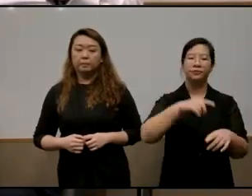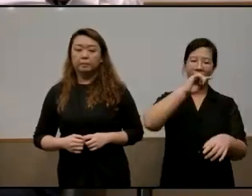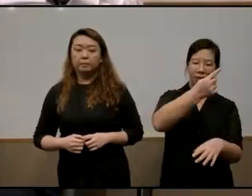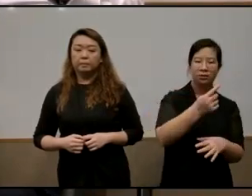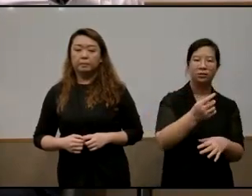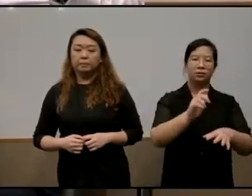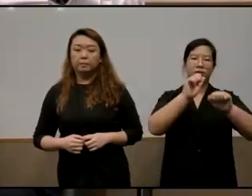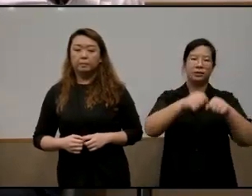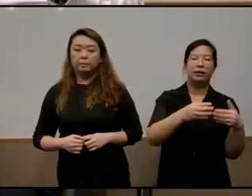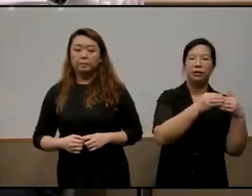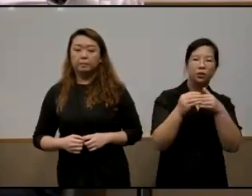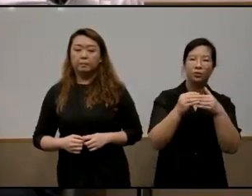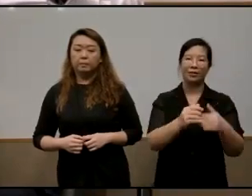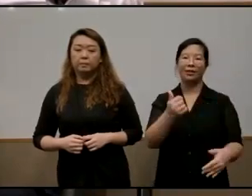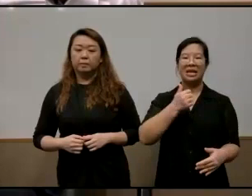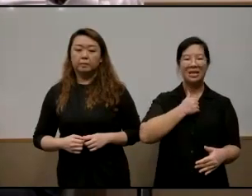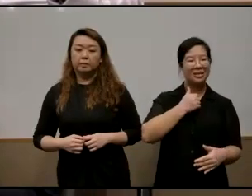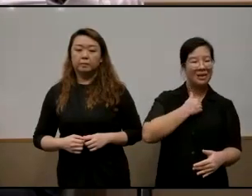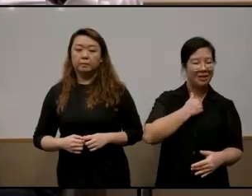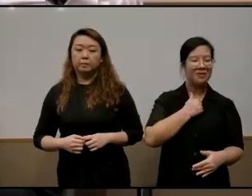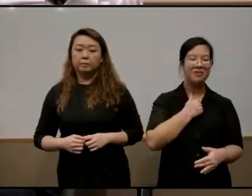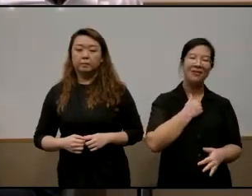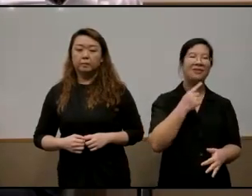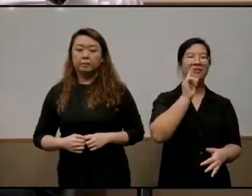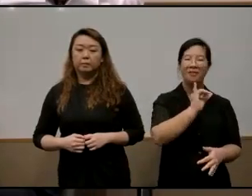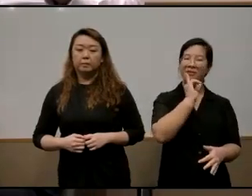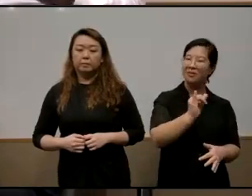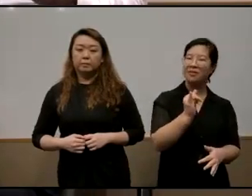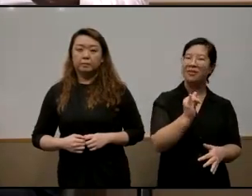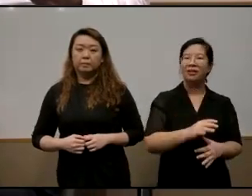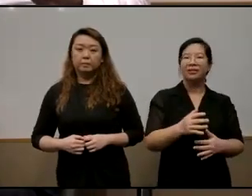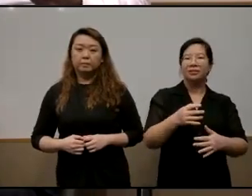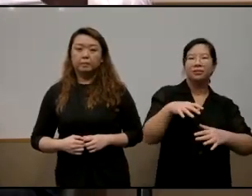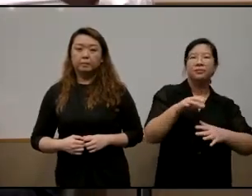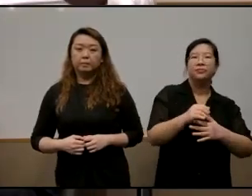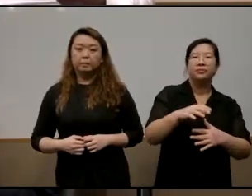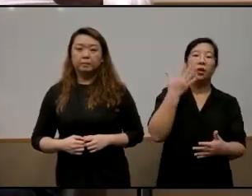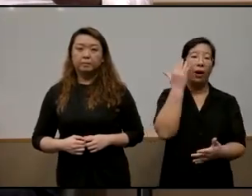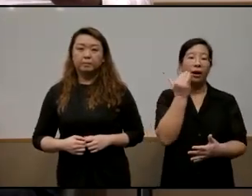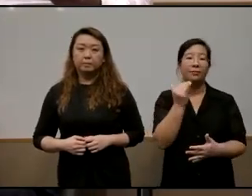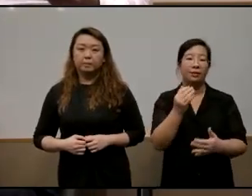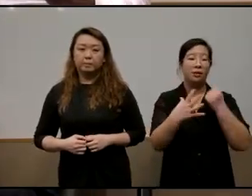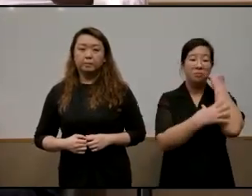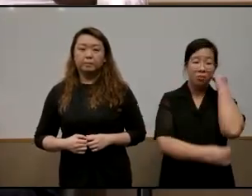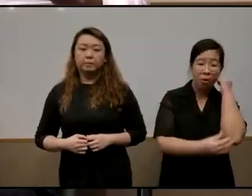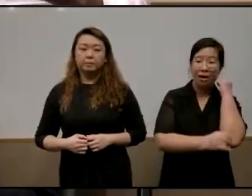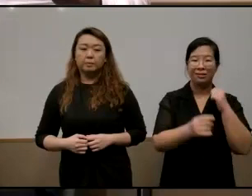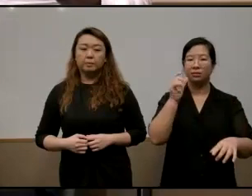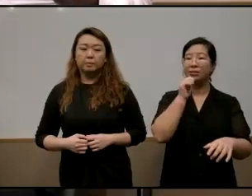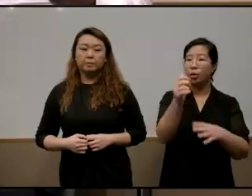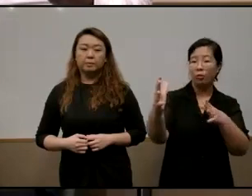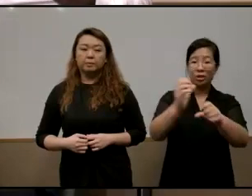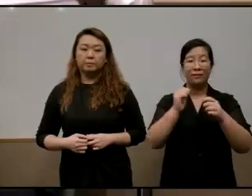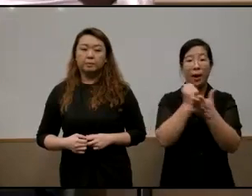-entitlement and when the disadvantage does not receive the help that they need they can become disgruntled they will say